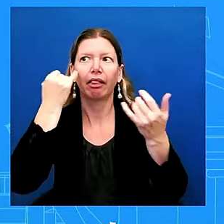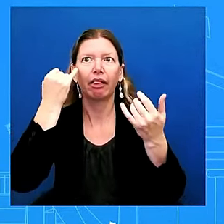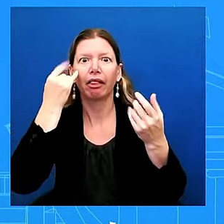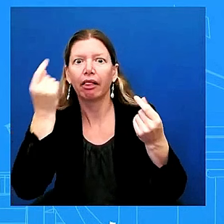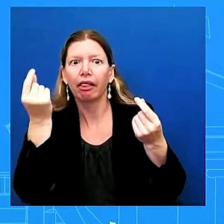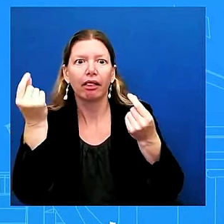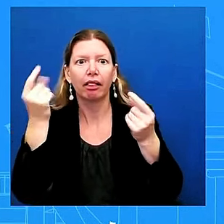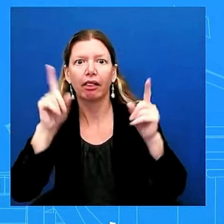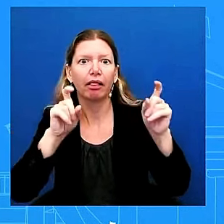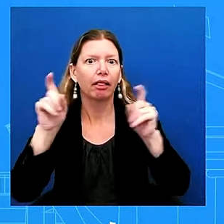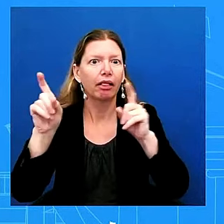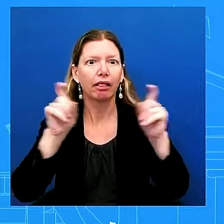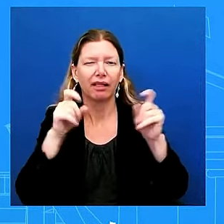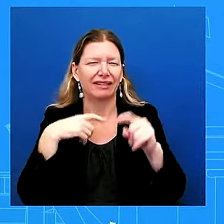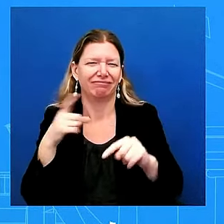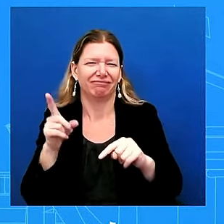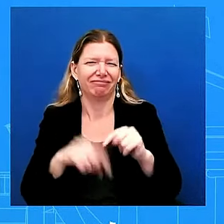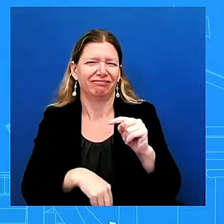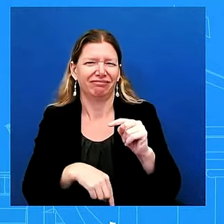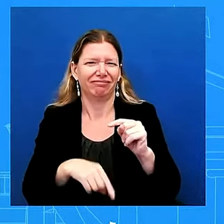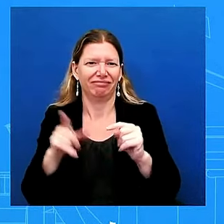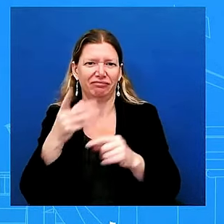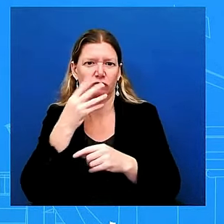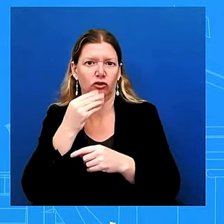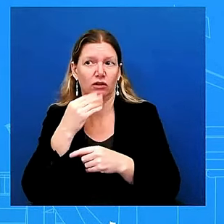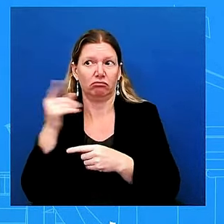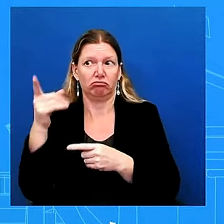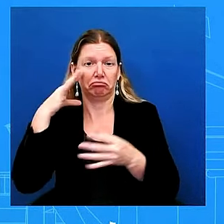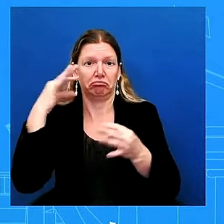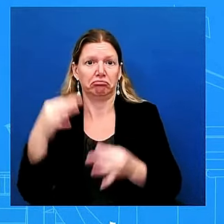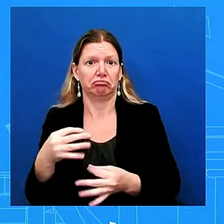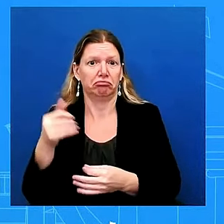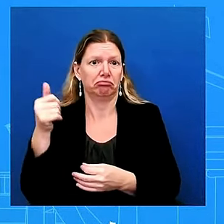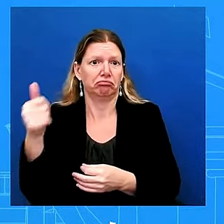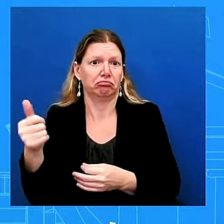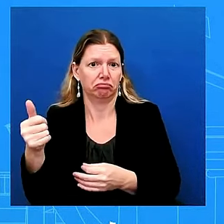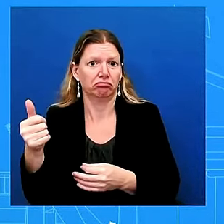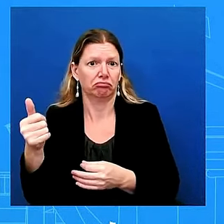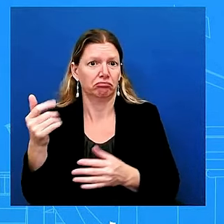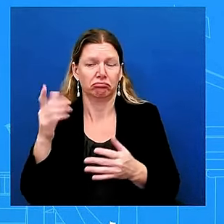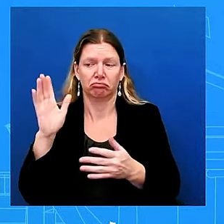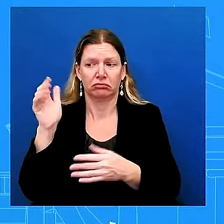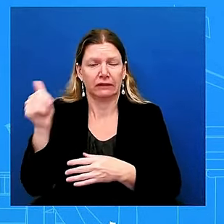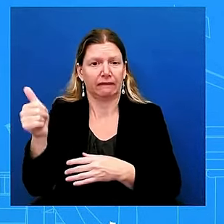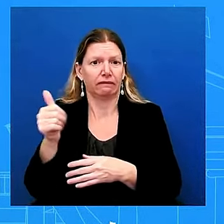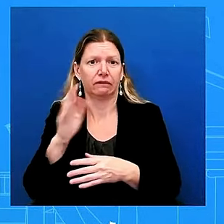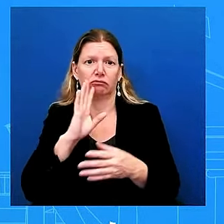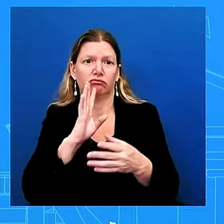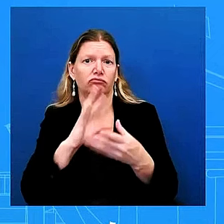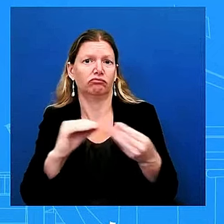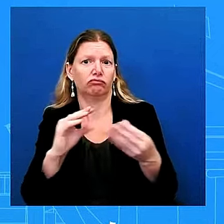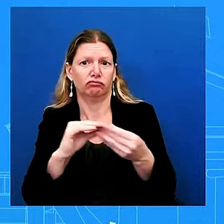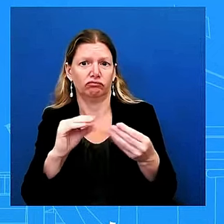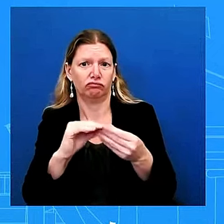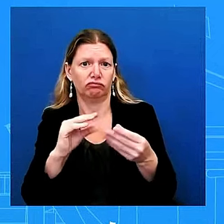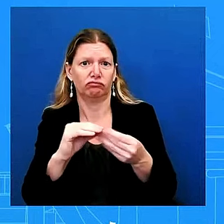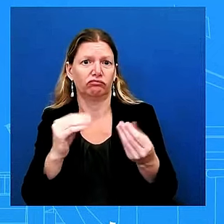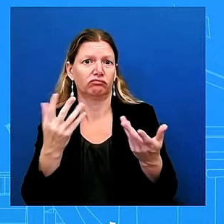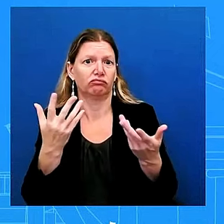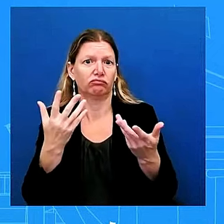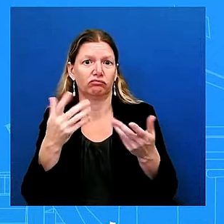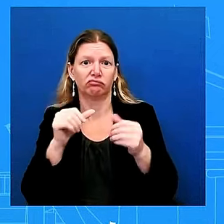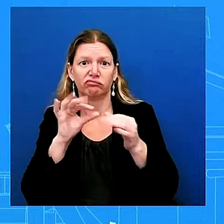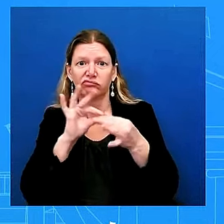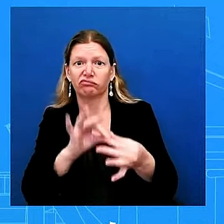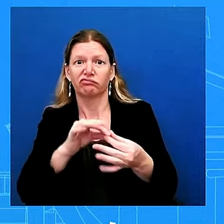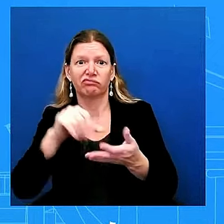have been very clear israel has the right to defend itself especially against these iran-backed groups including hezbollah hamas and the houthis we